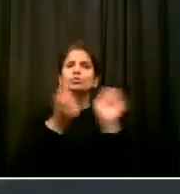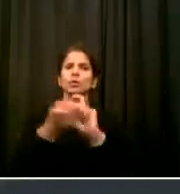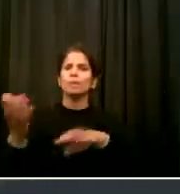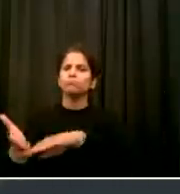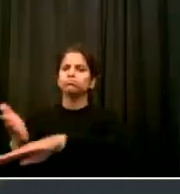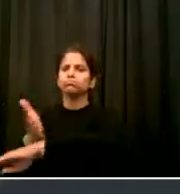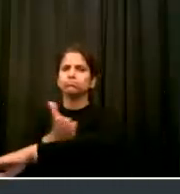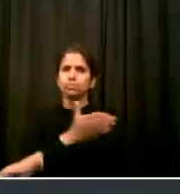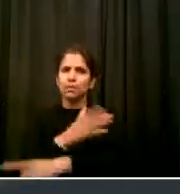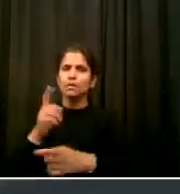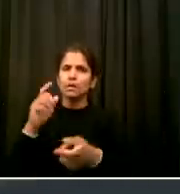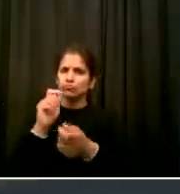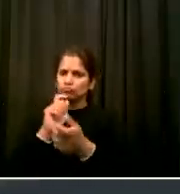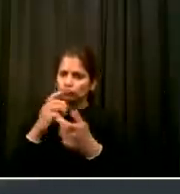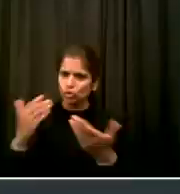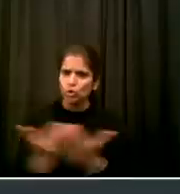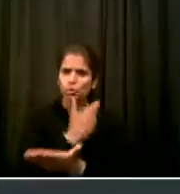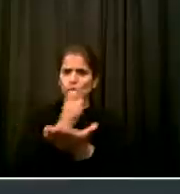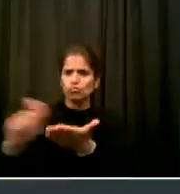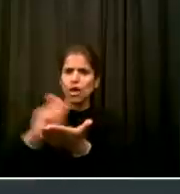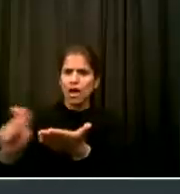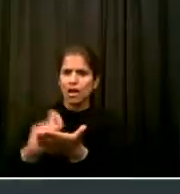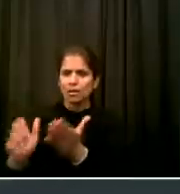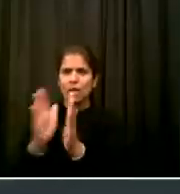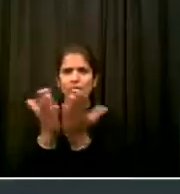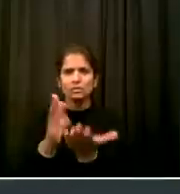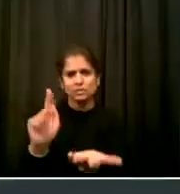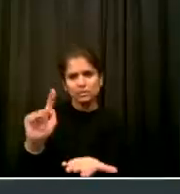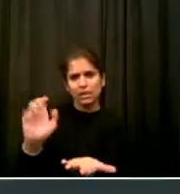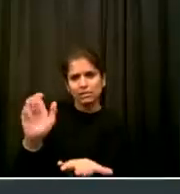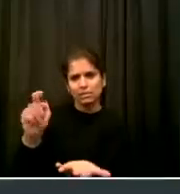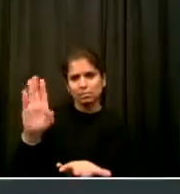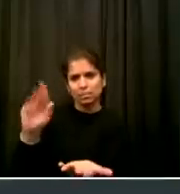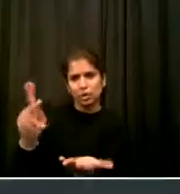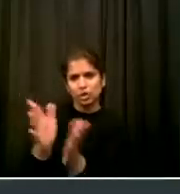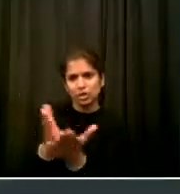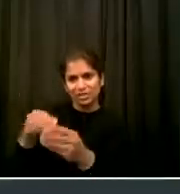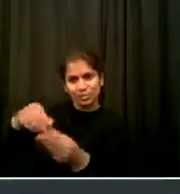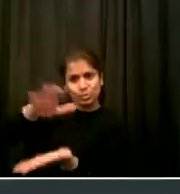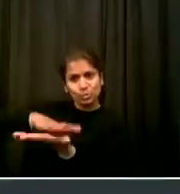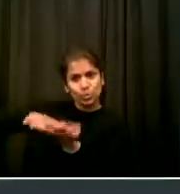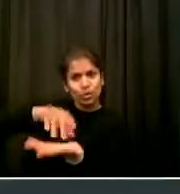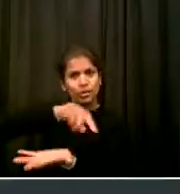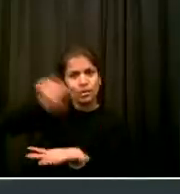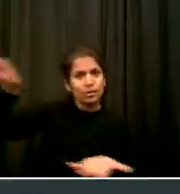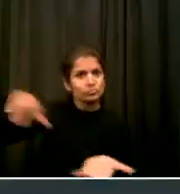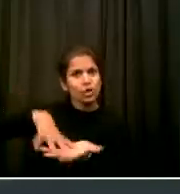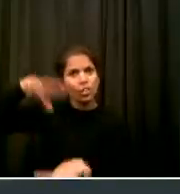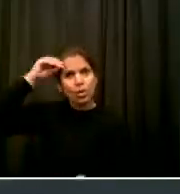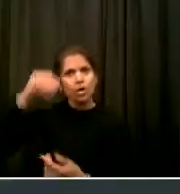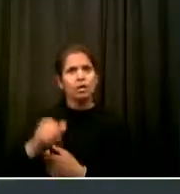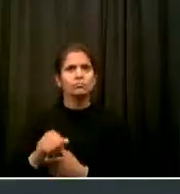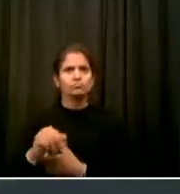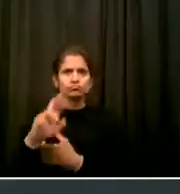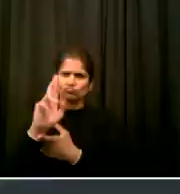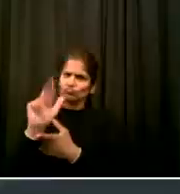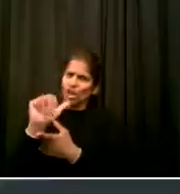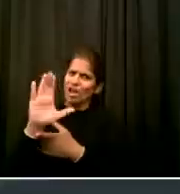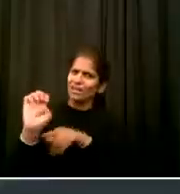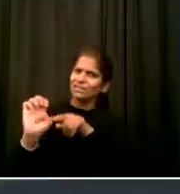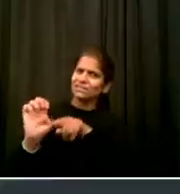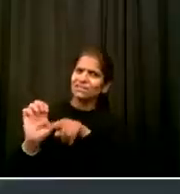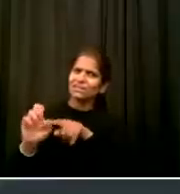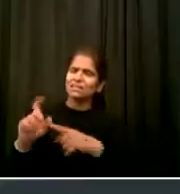produced when we talk about race The commission will examine how the disease of racism